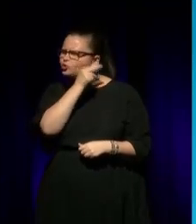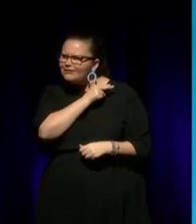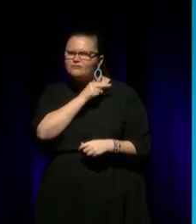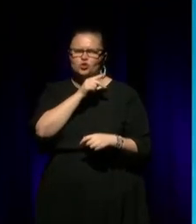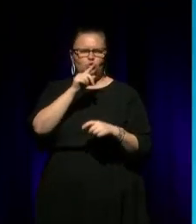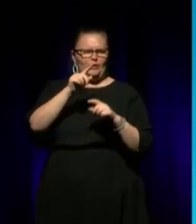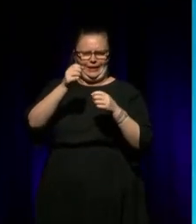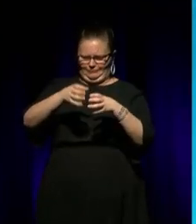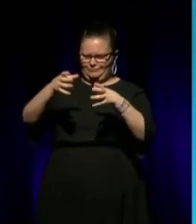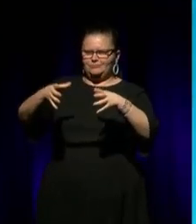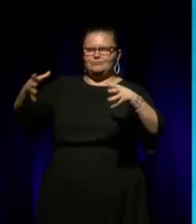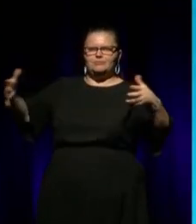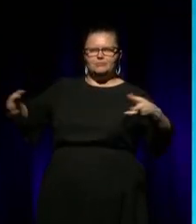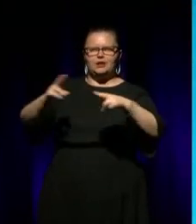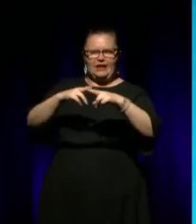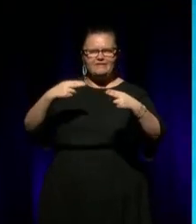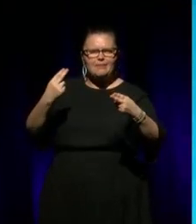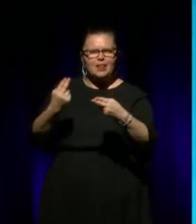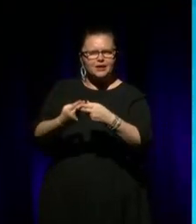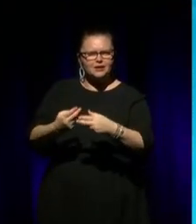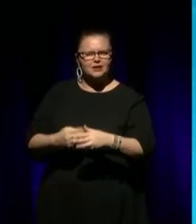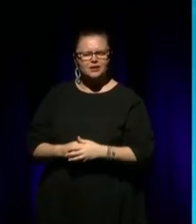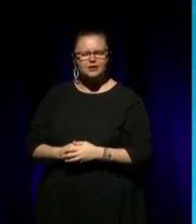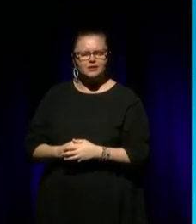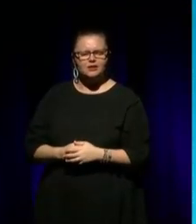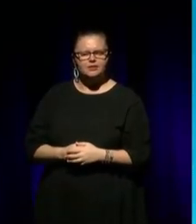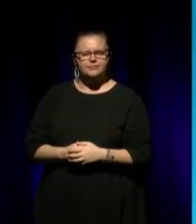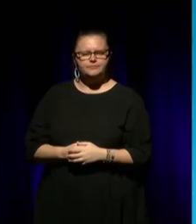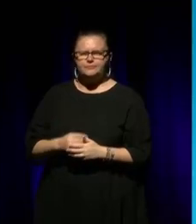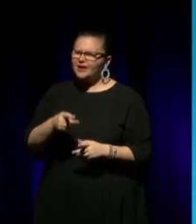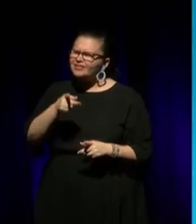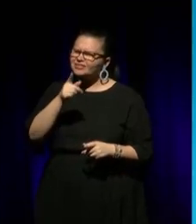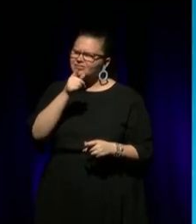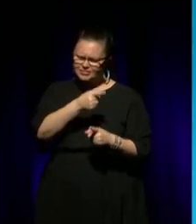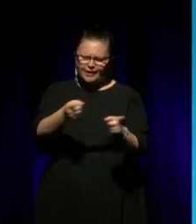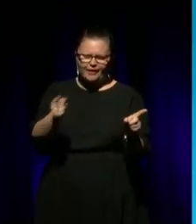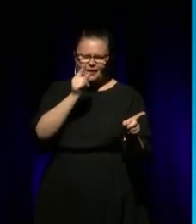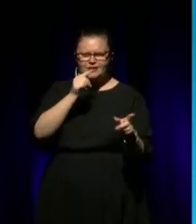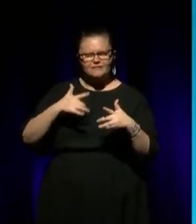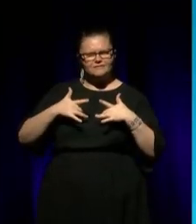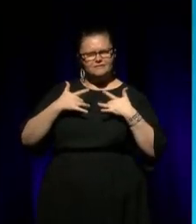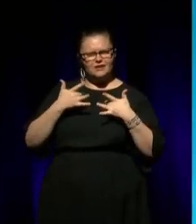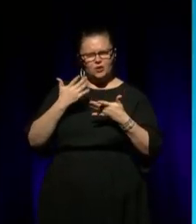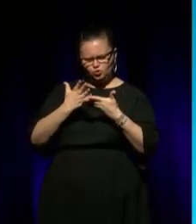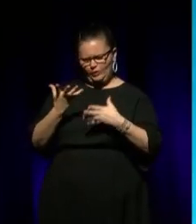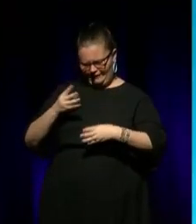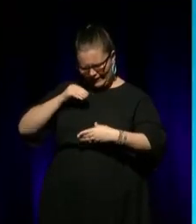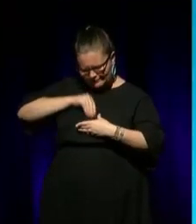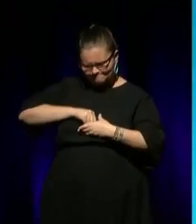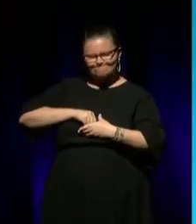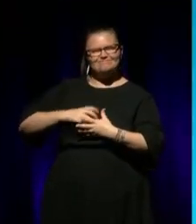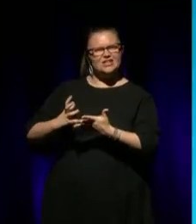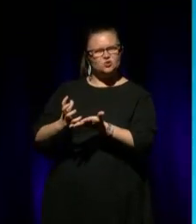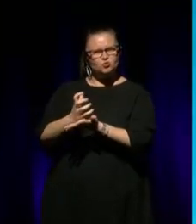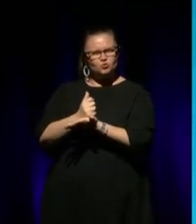nephews, and my great great nieces and nephews, that, they can feel like, they do have an internal resource, and that is